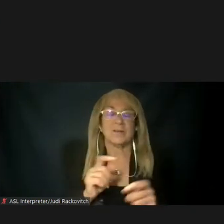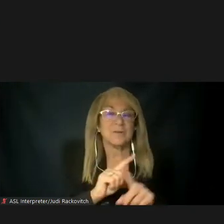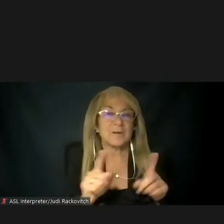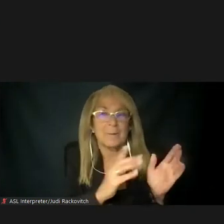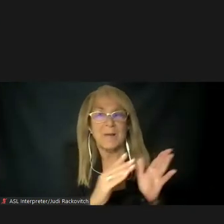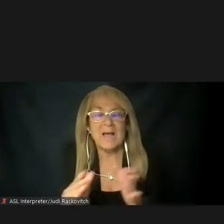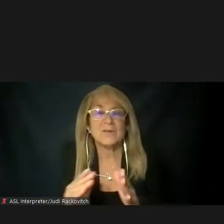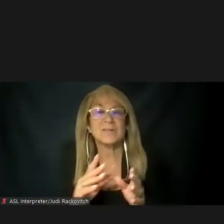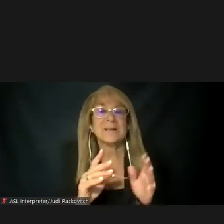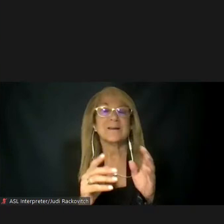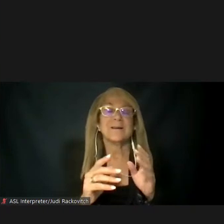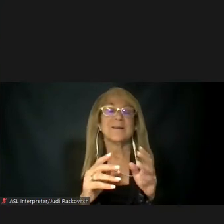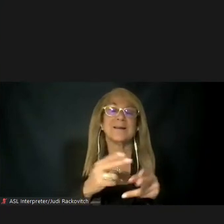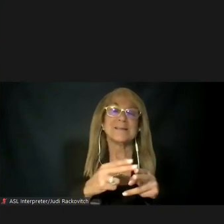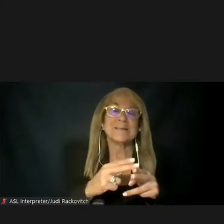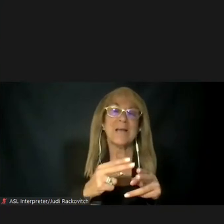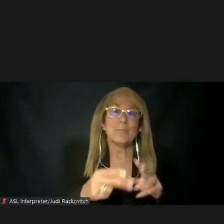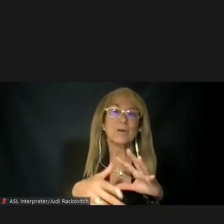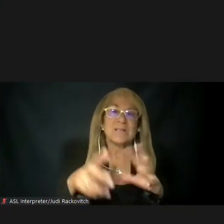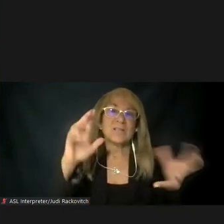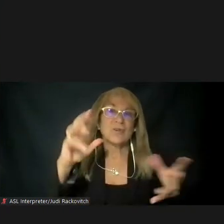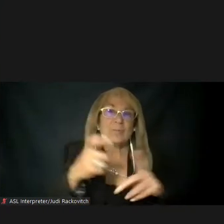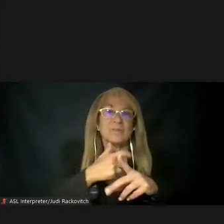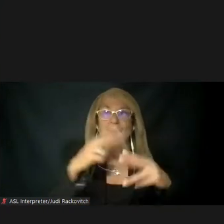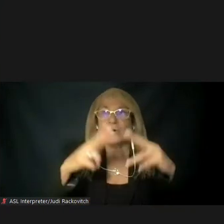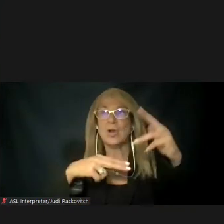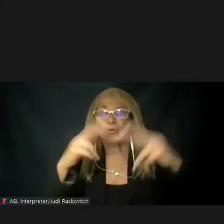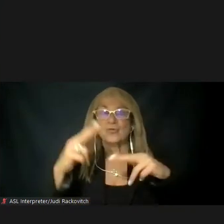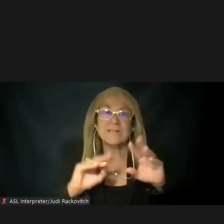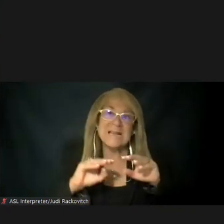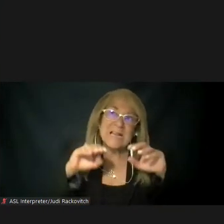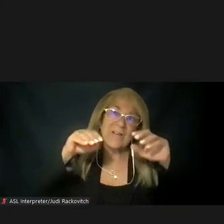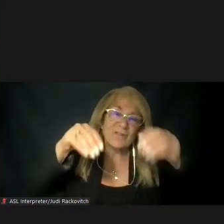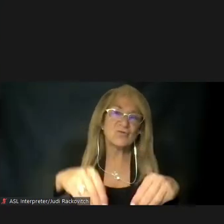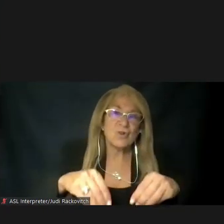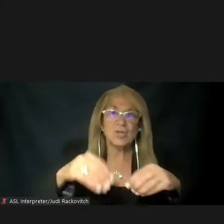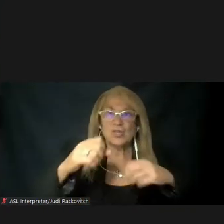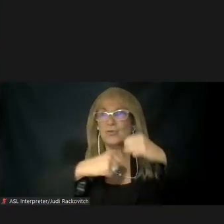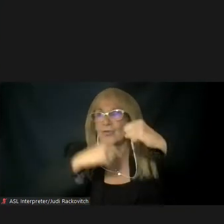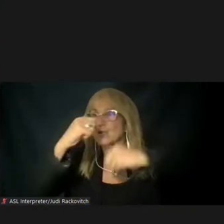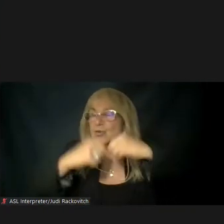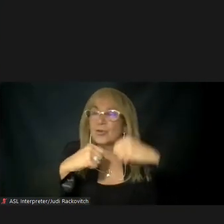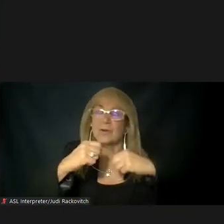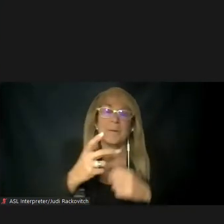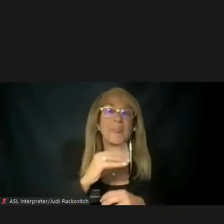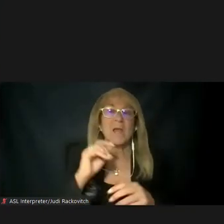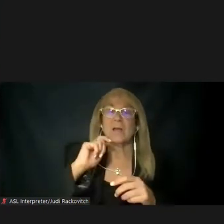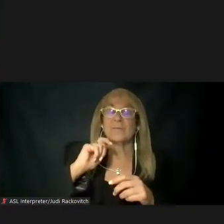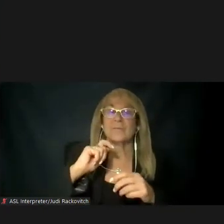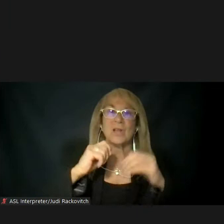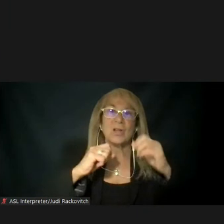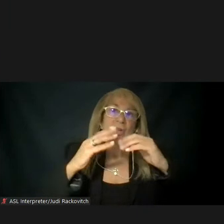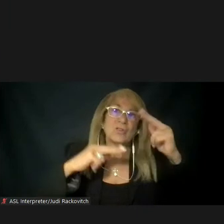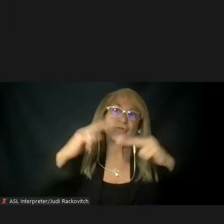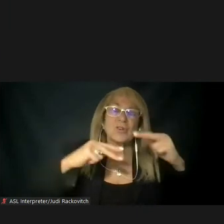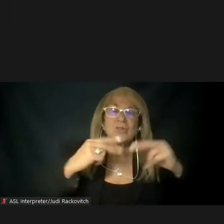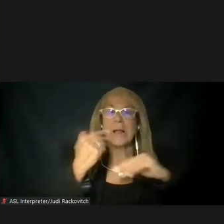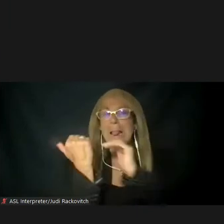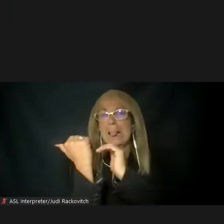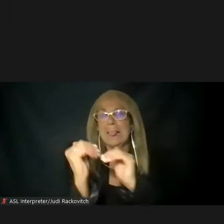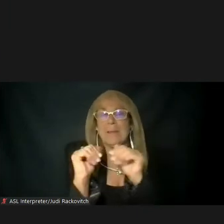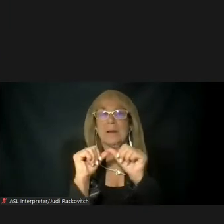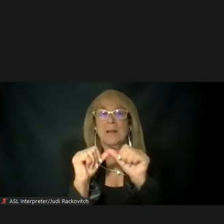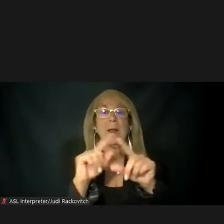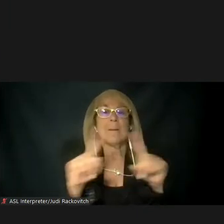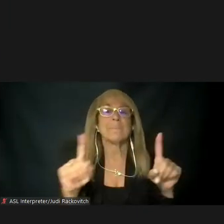includes temporary disruptions from construction during installation of infrastructure and equipment. Construction will have a limited duration, but it will generate some temporary